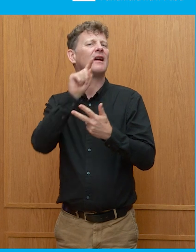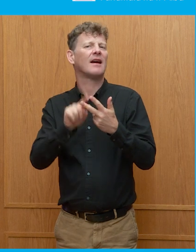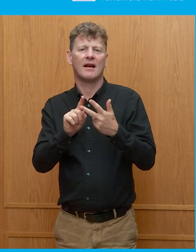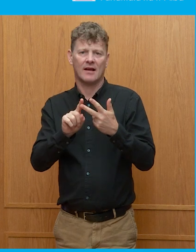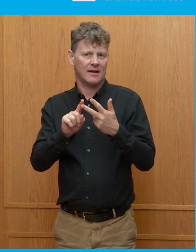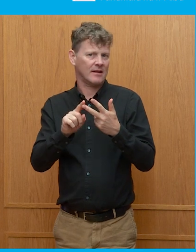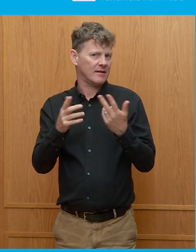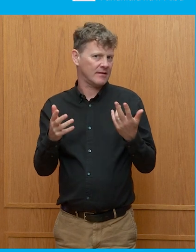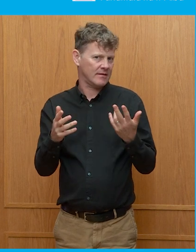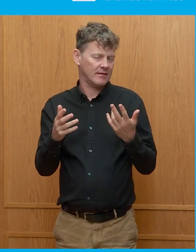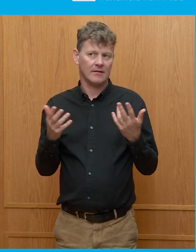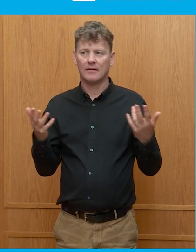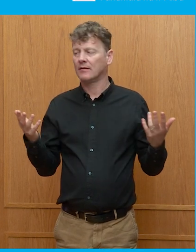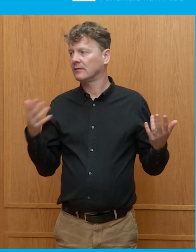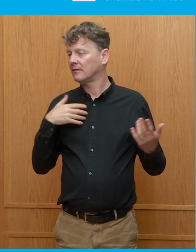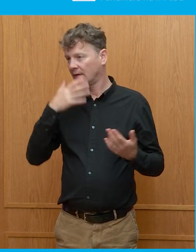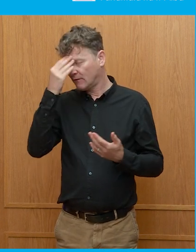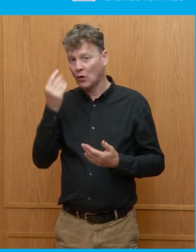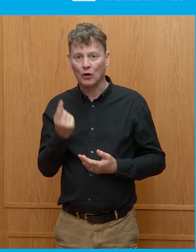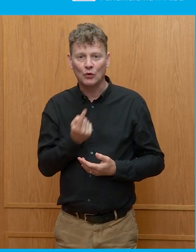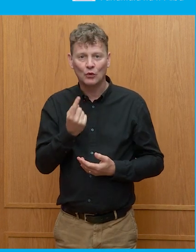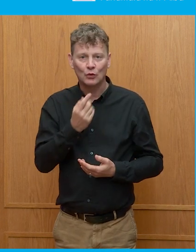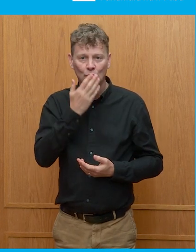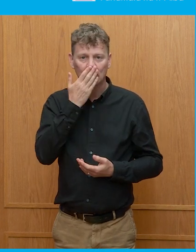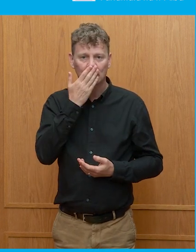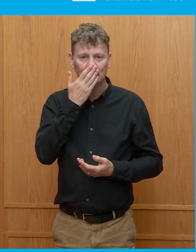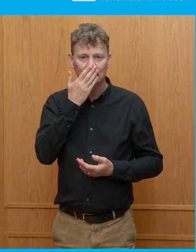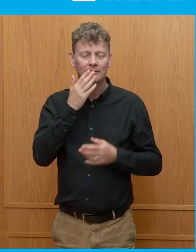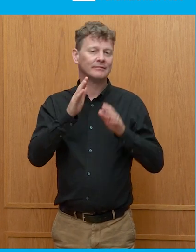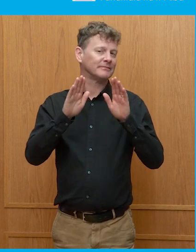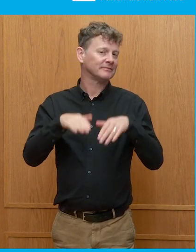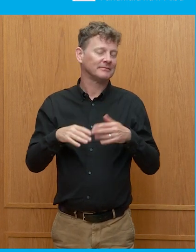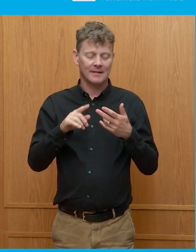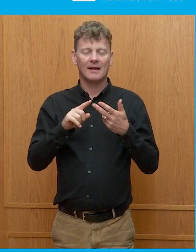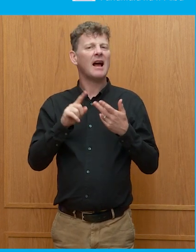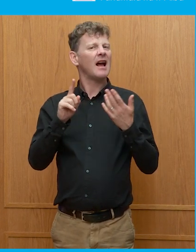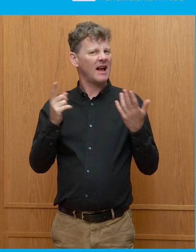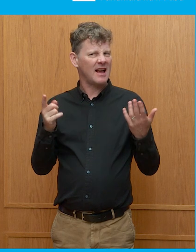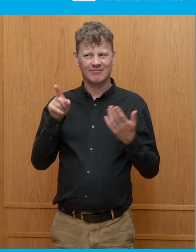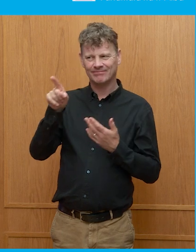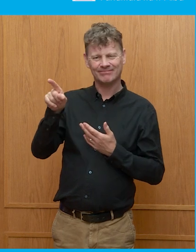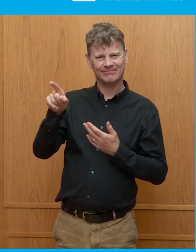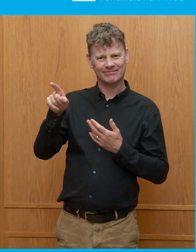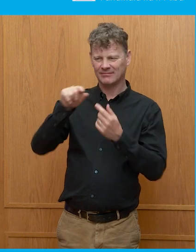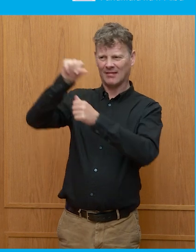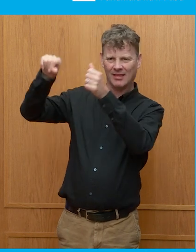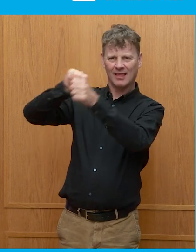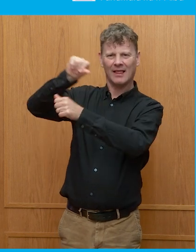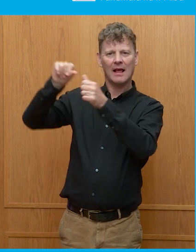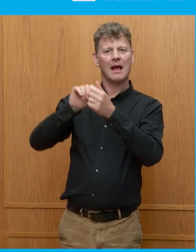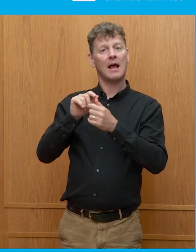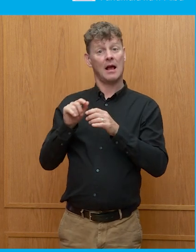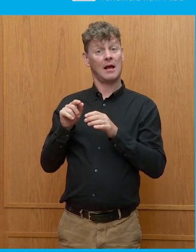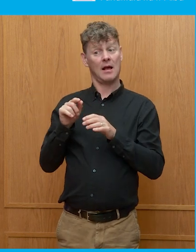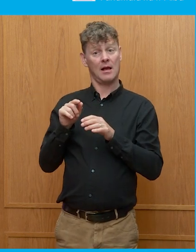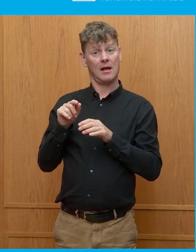And, gosh, I've even forgotten who they were. But in consequence, what constituents said to